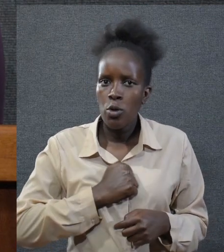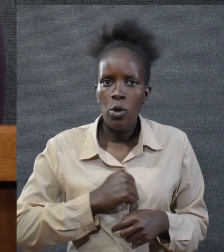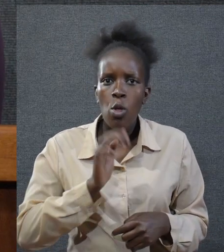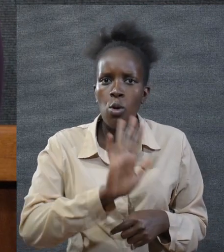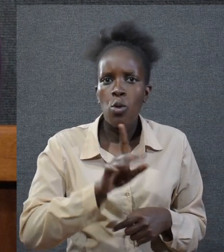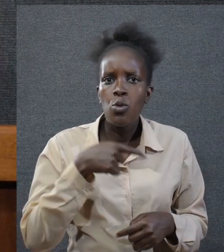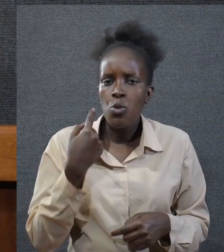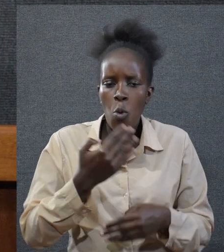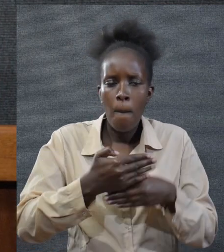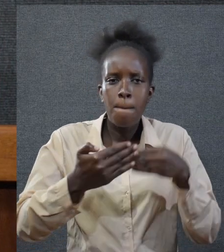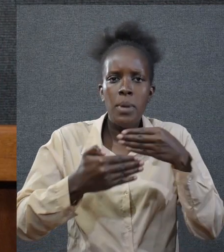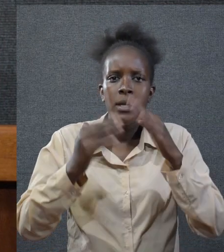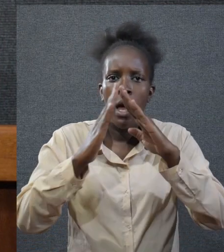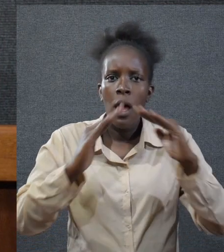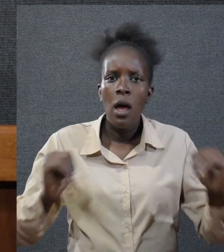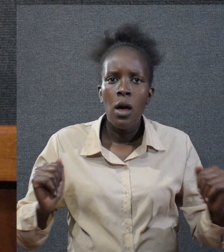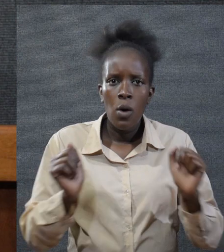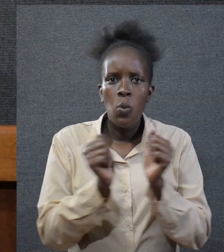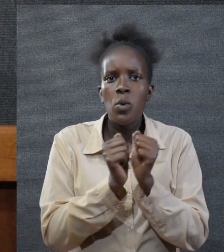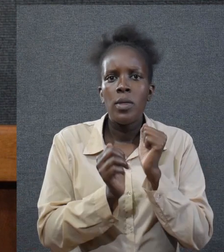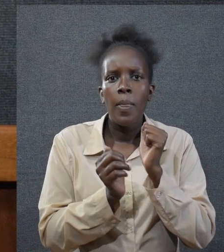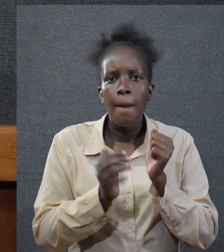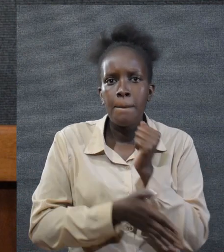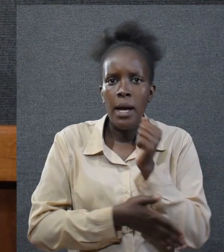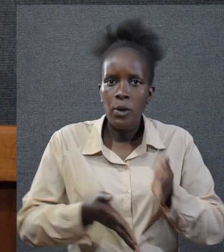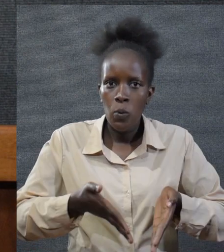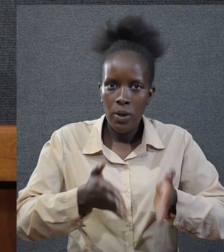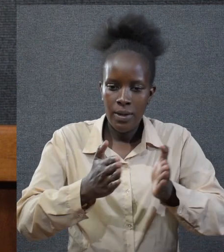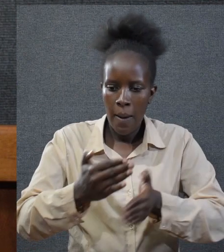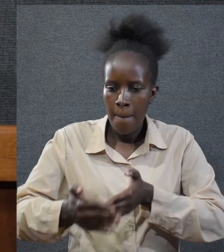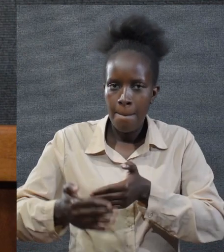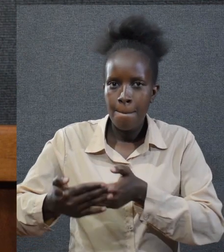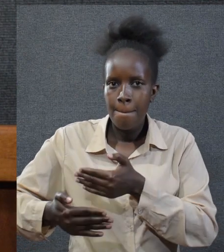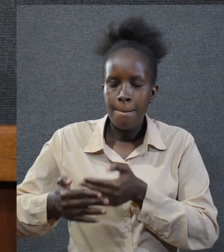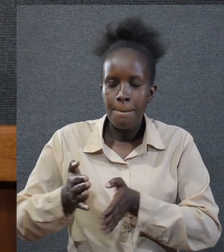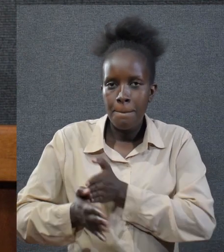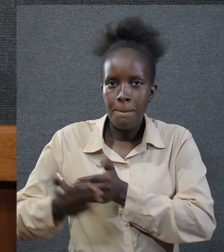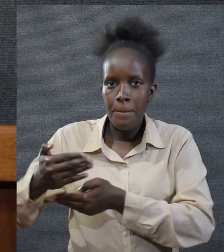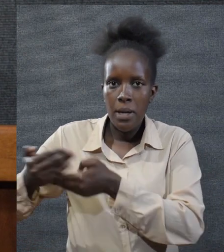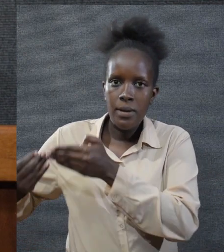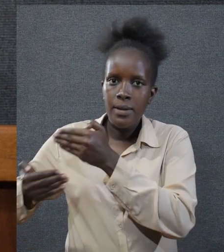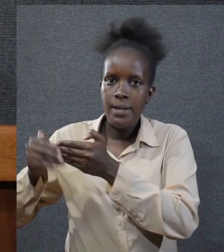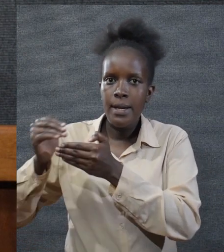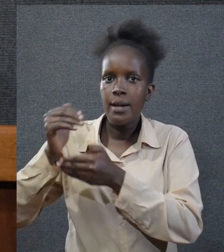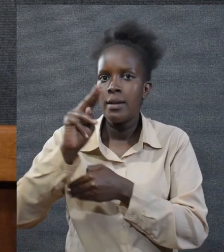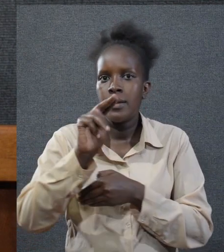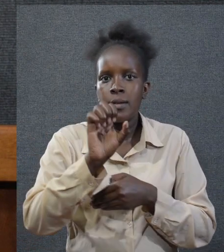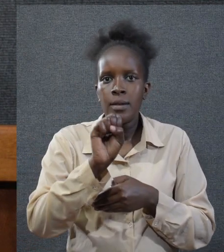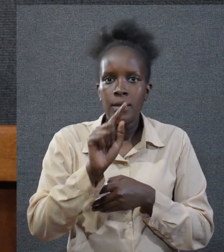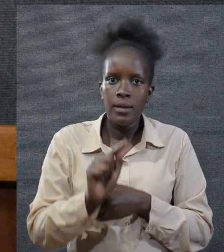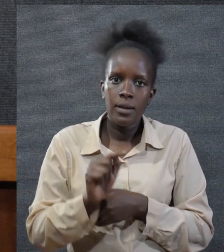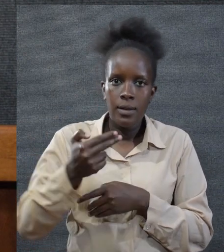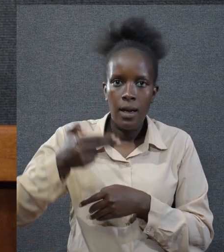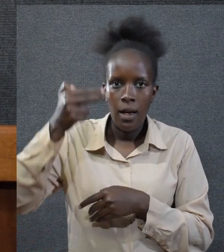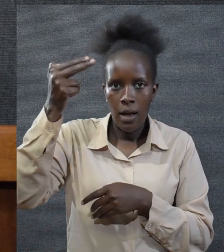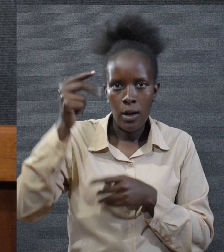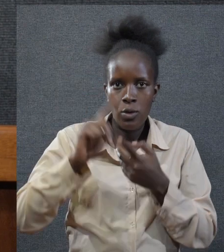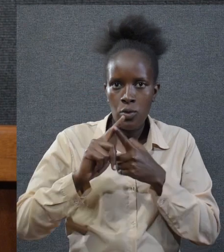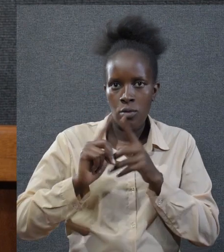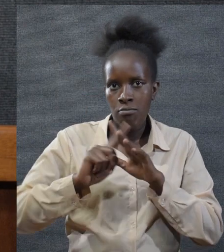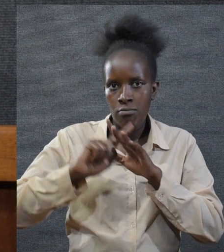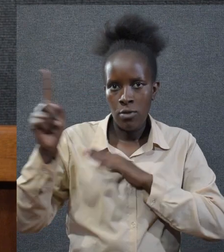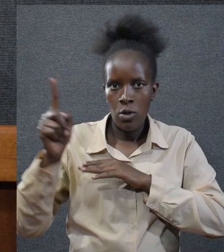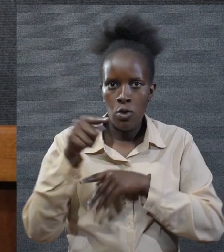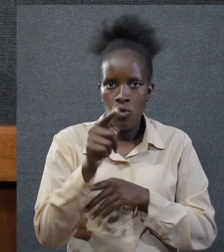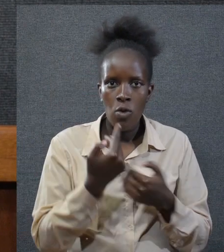Woe to him who builds his house by unjust gain, setting his nest on high to escape the clutches of